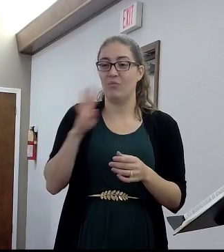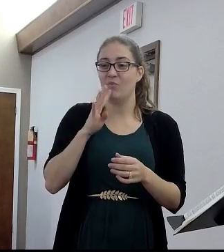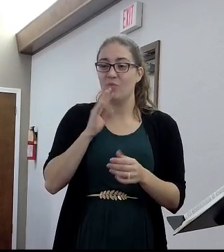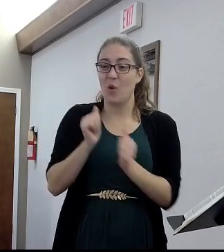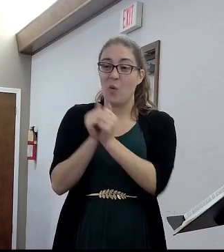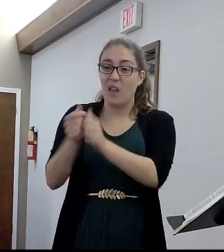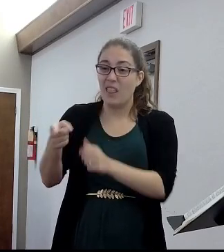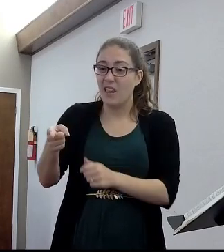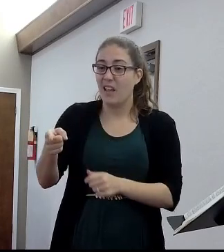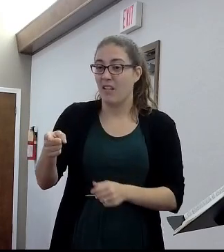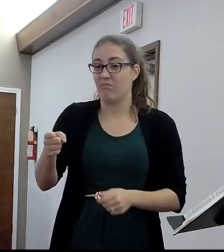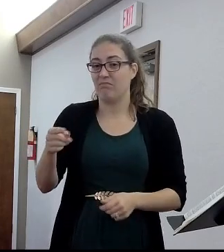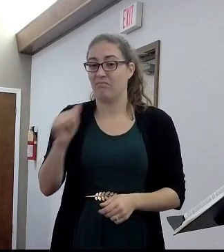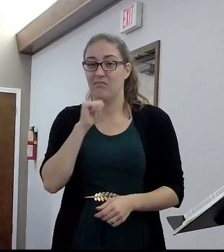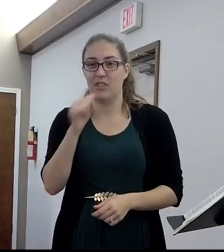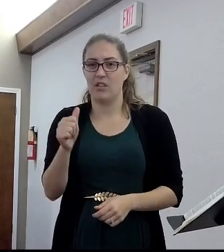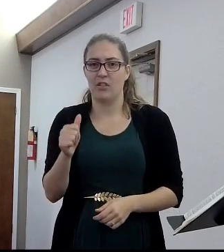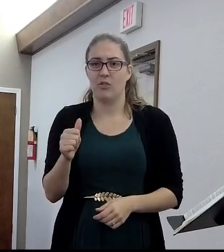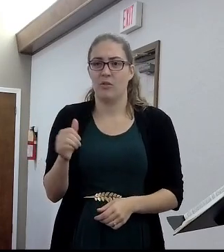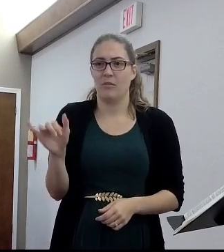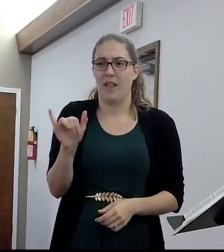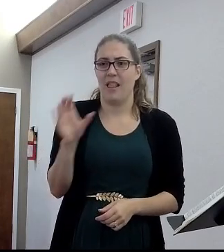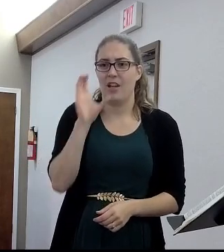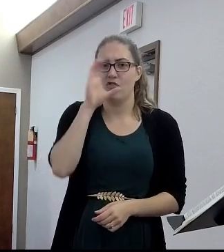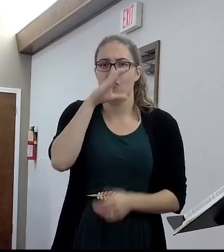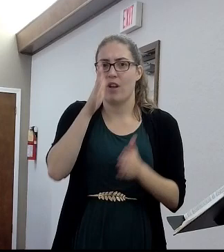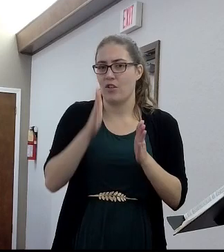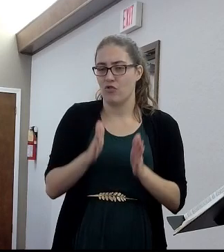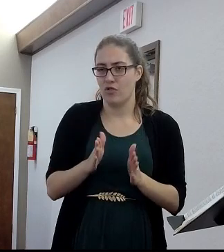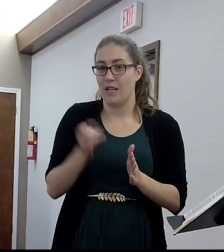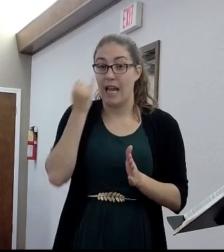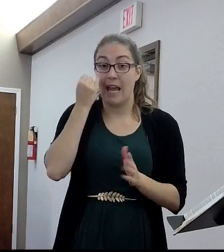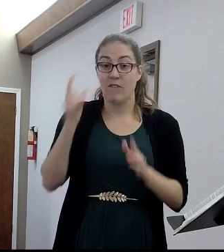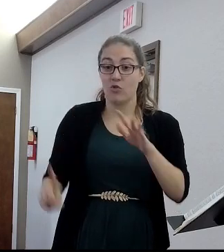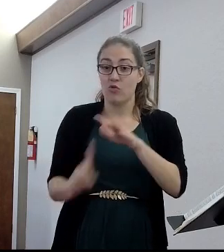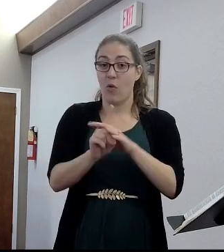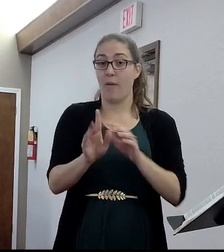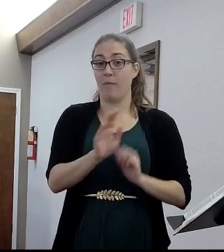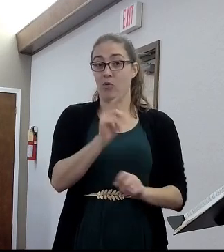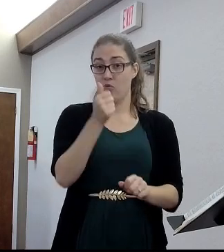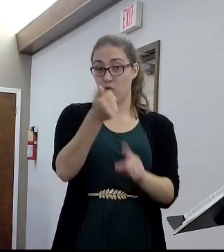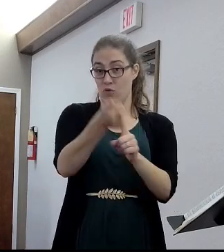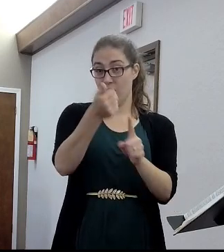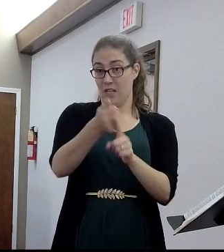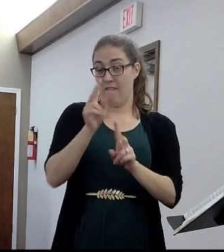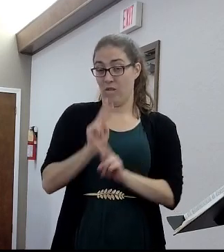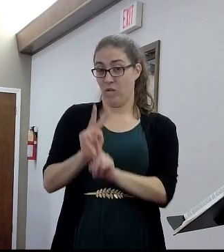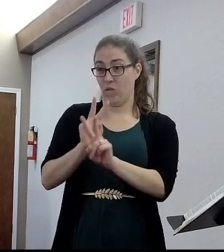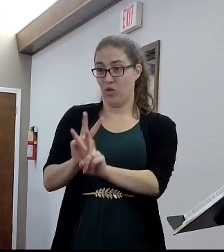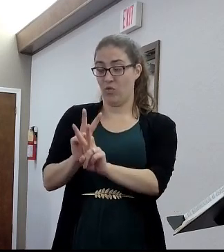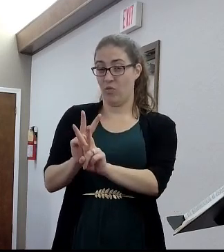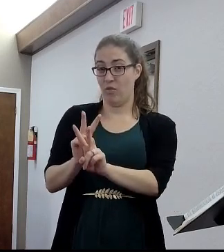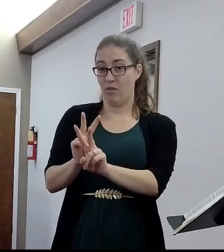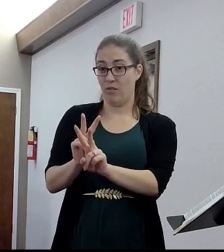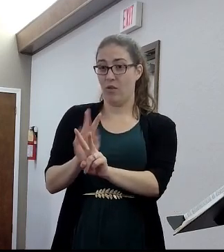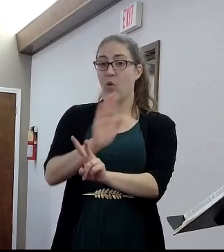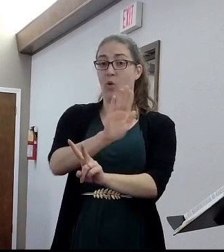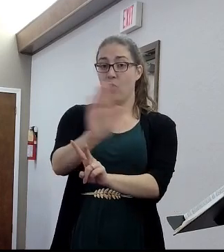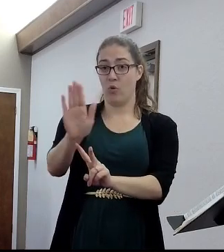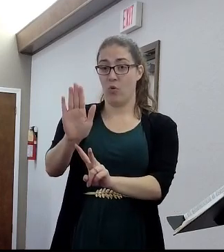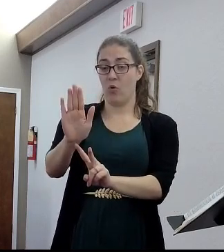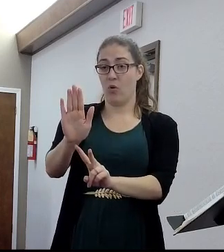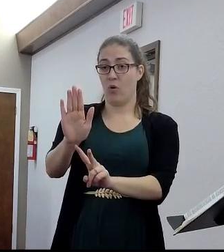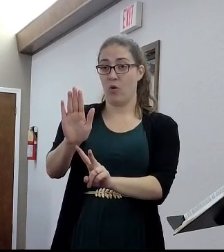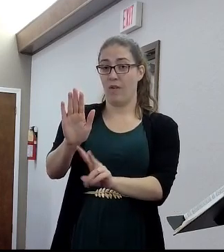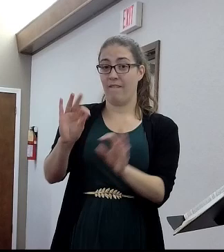Absolutely. Oh, yeah. You would have been a stranger if Marshall would have showed up to his own funeral. These two, brothers of his hosted,